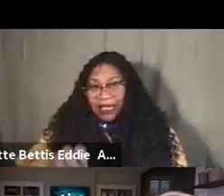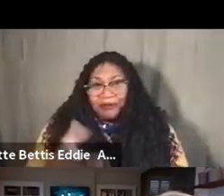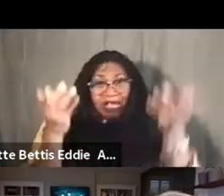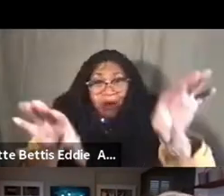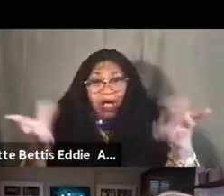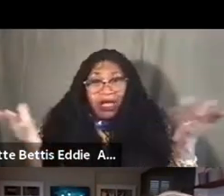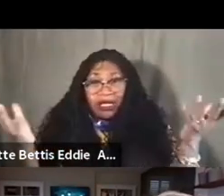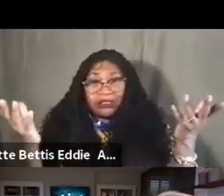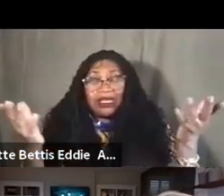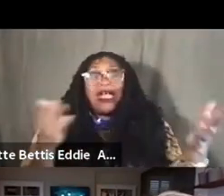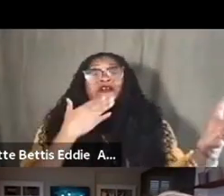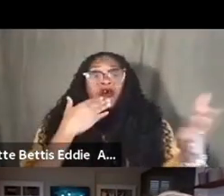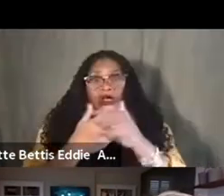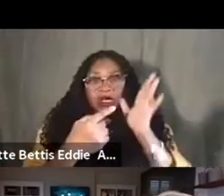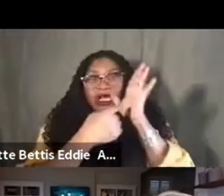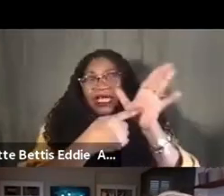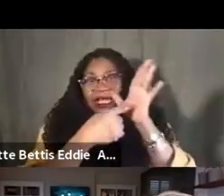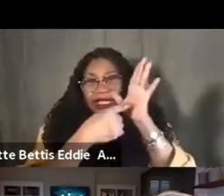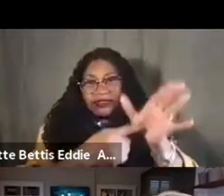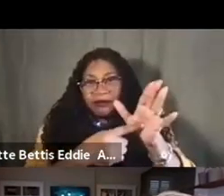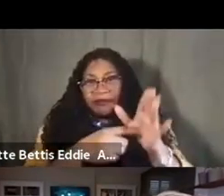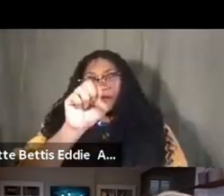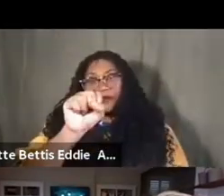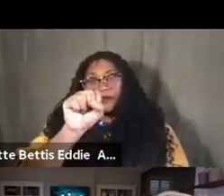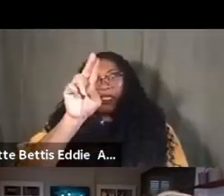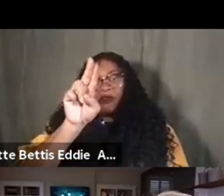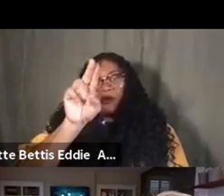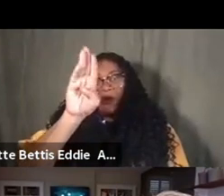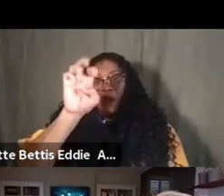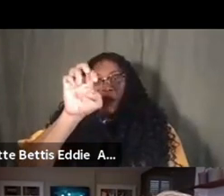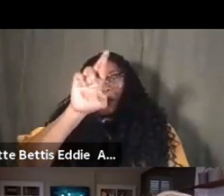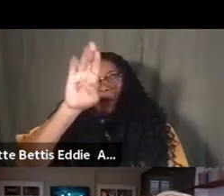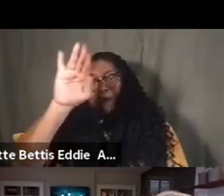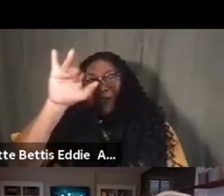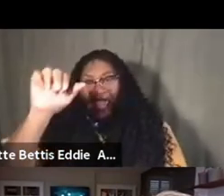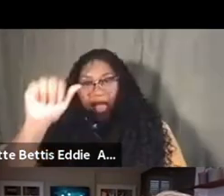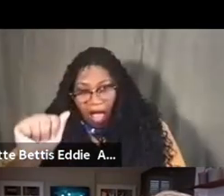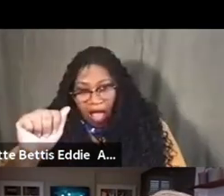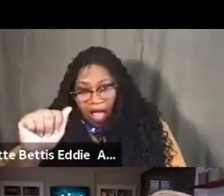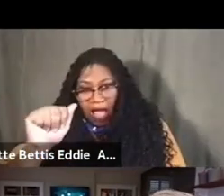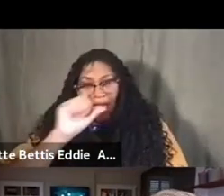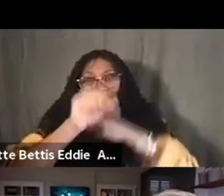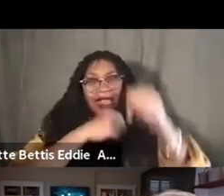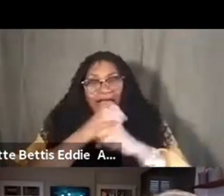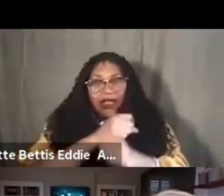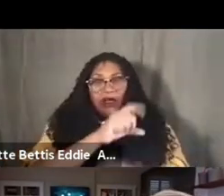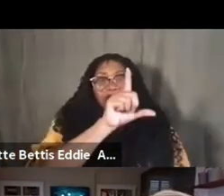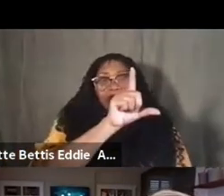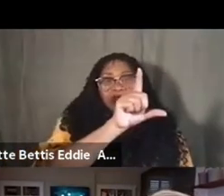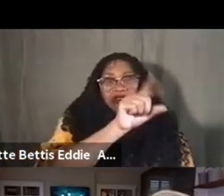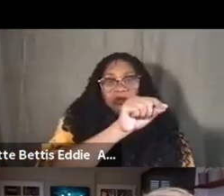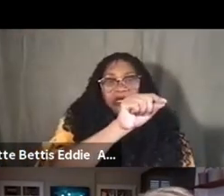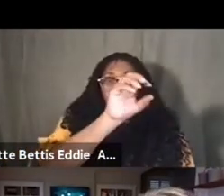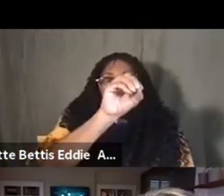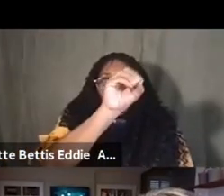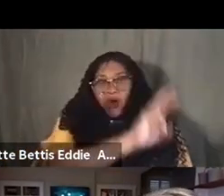example of a body of a work that I call Suburbia in 2006. In between those years,